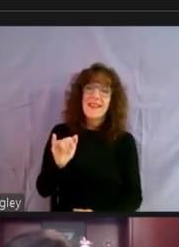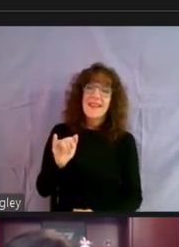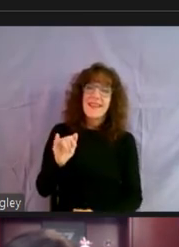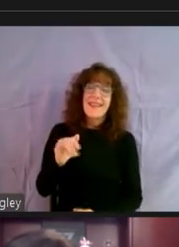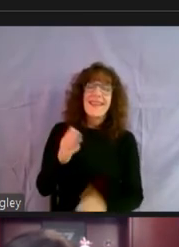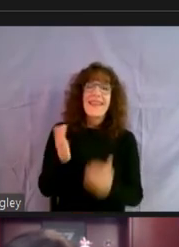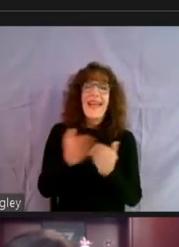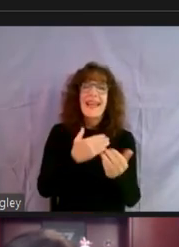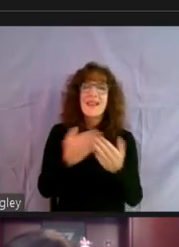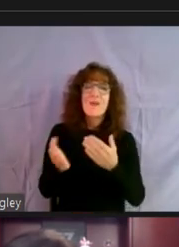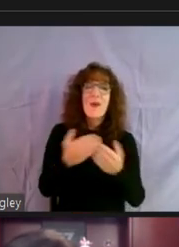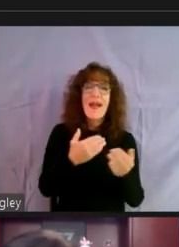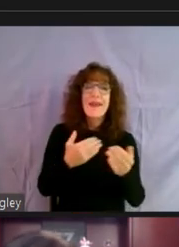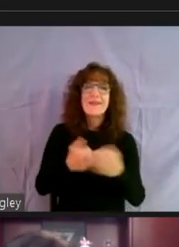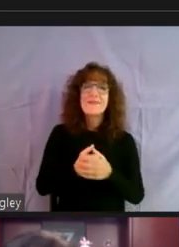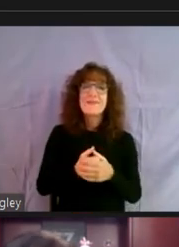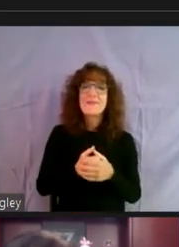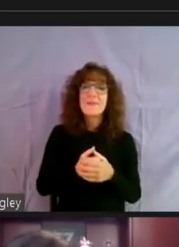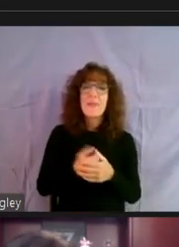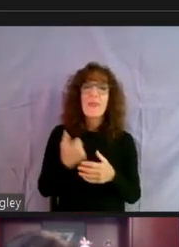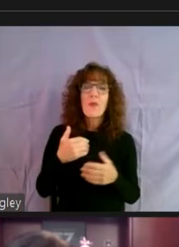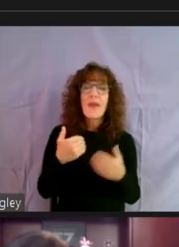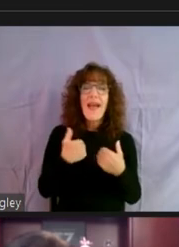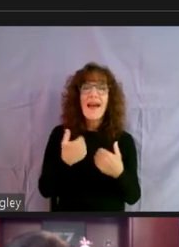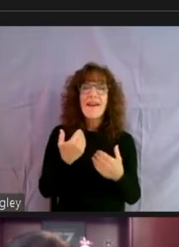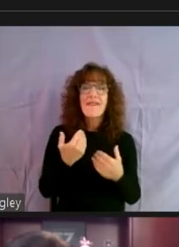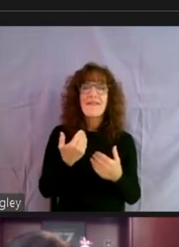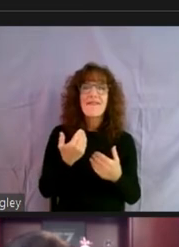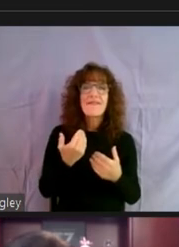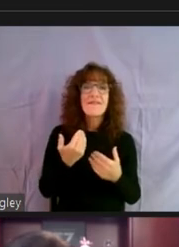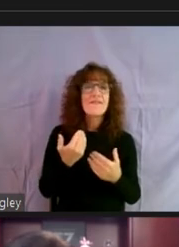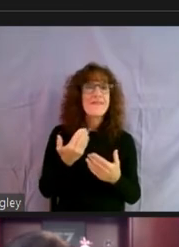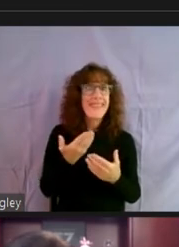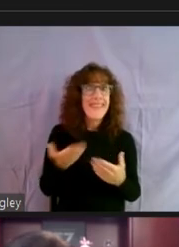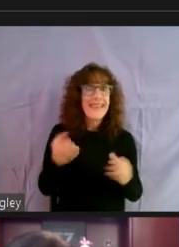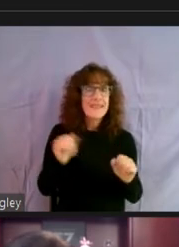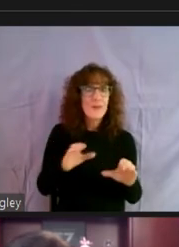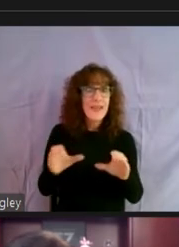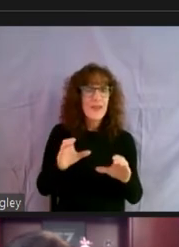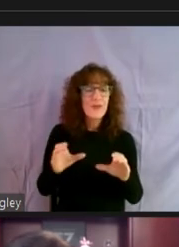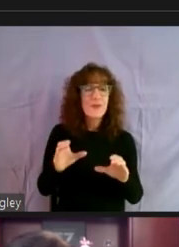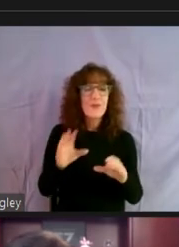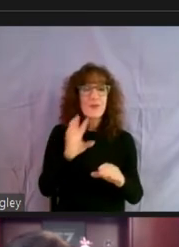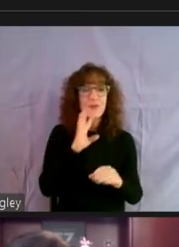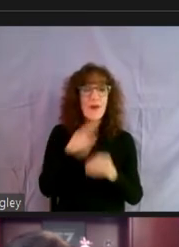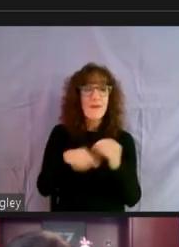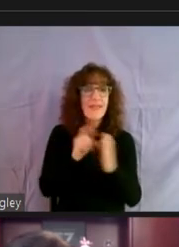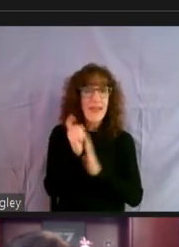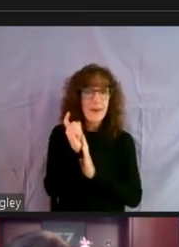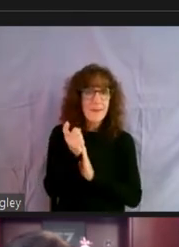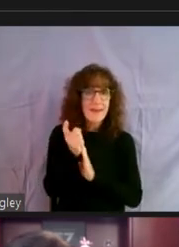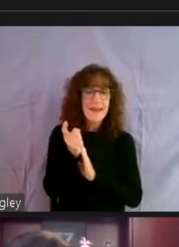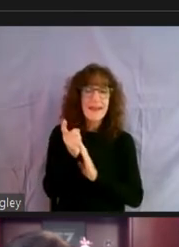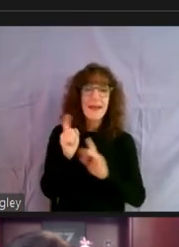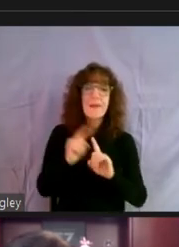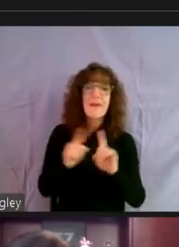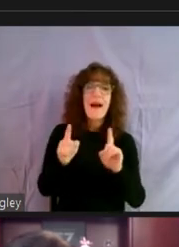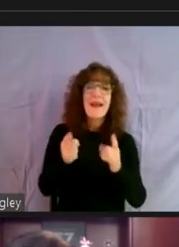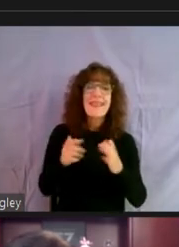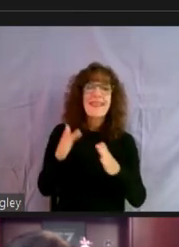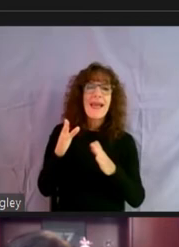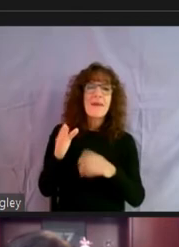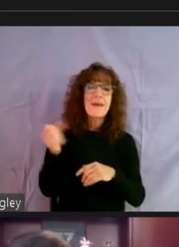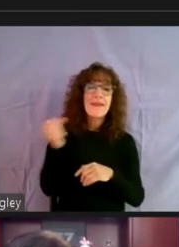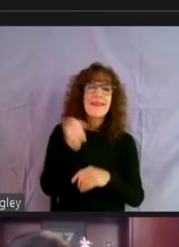anyway, uh, we, we do have some things that can be done and we'll get into those in a, in a minute. Um, but let me bring on